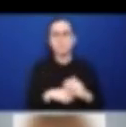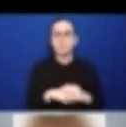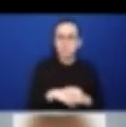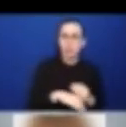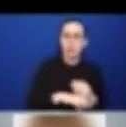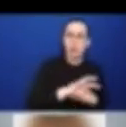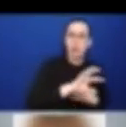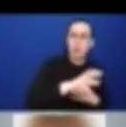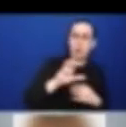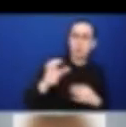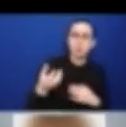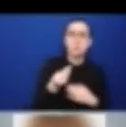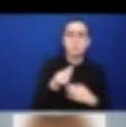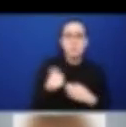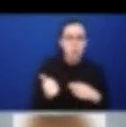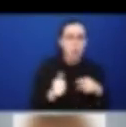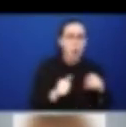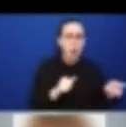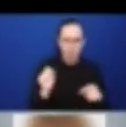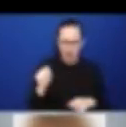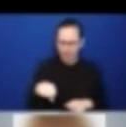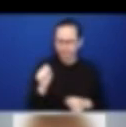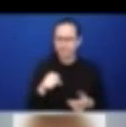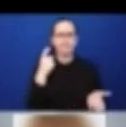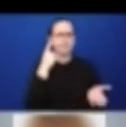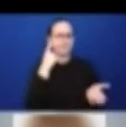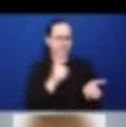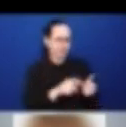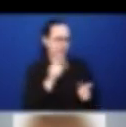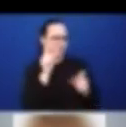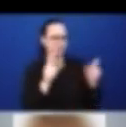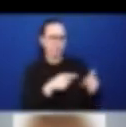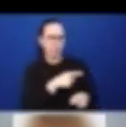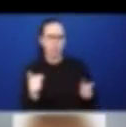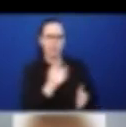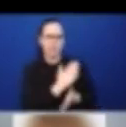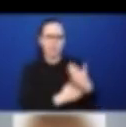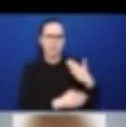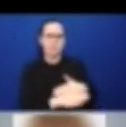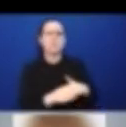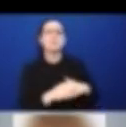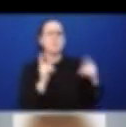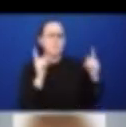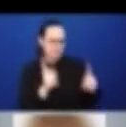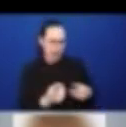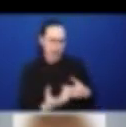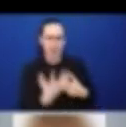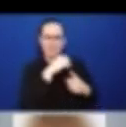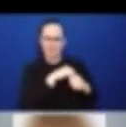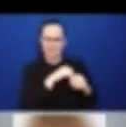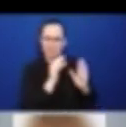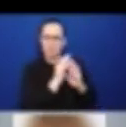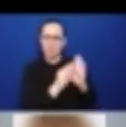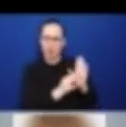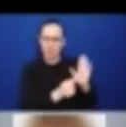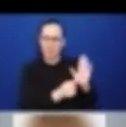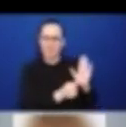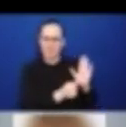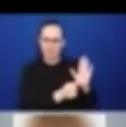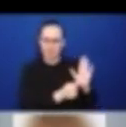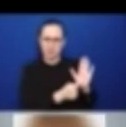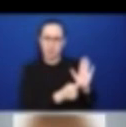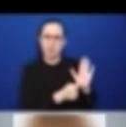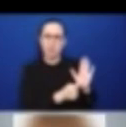in the policy of the country and may require different different responses